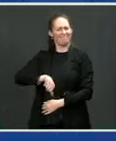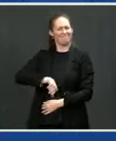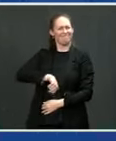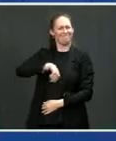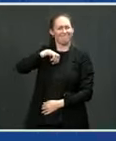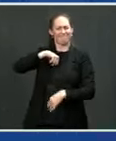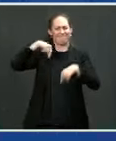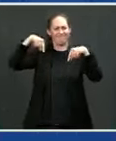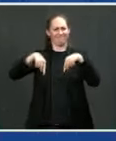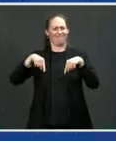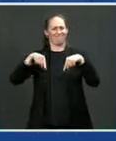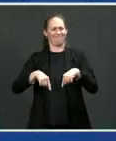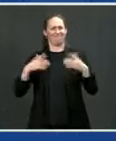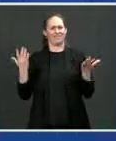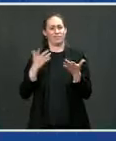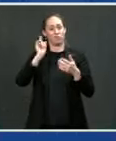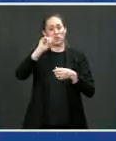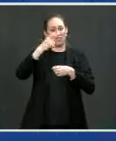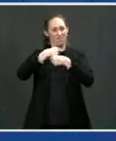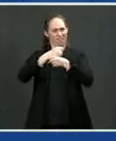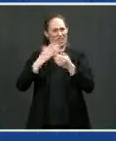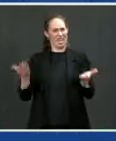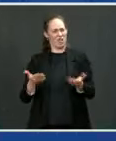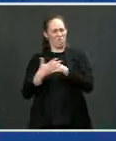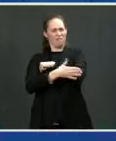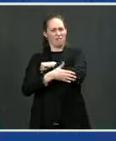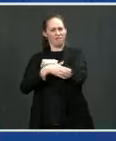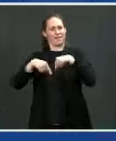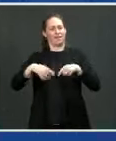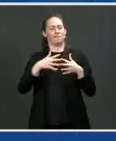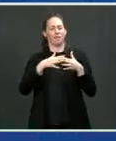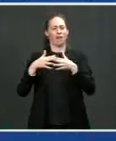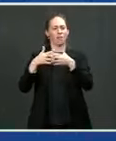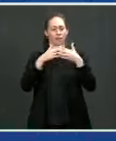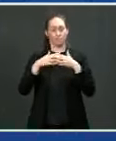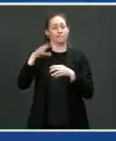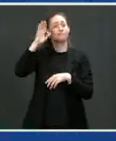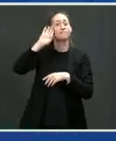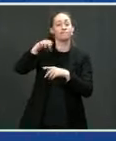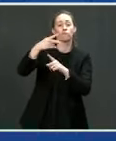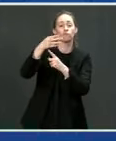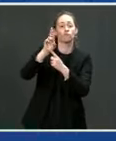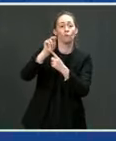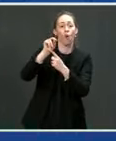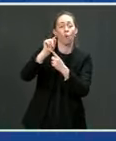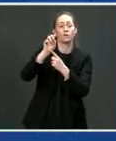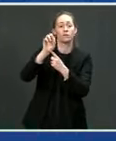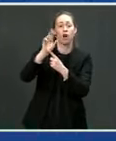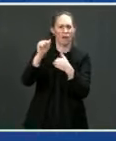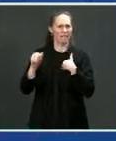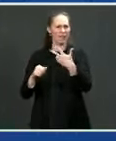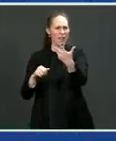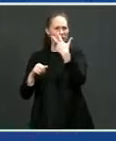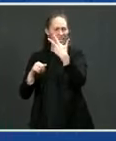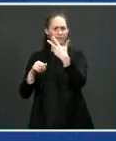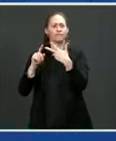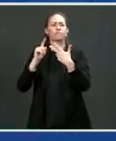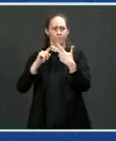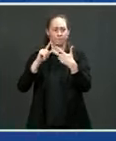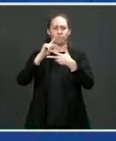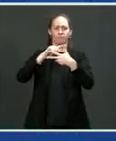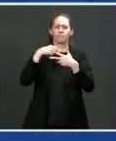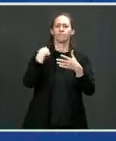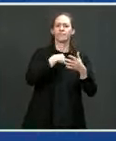America. So Proterra has three businesses and they're all centered around the design and manufacturing of these battery